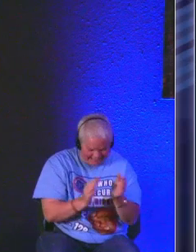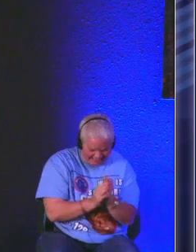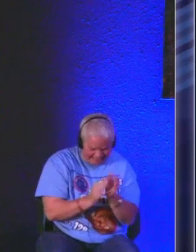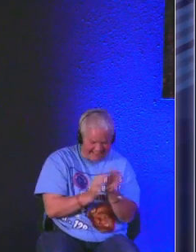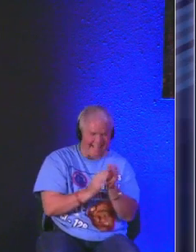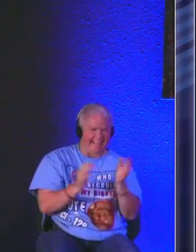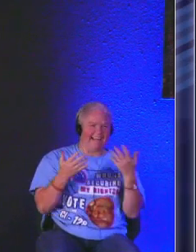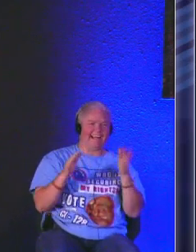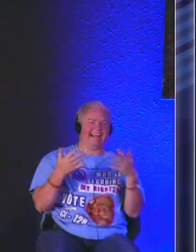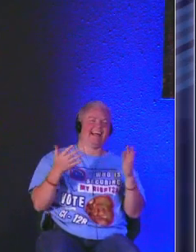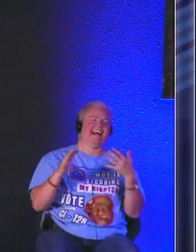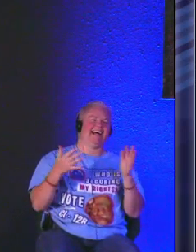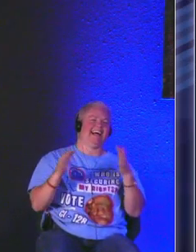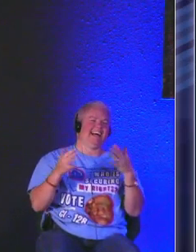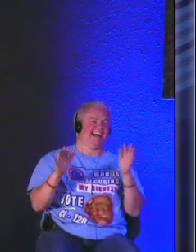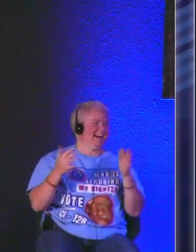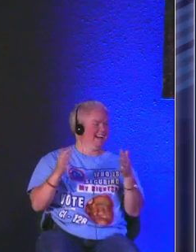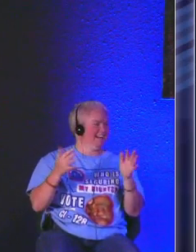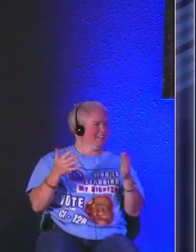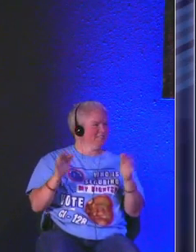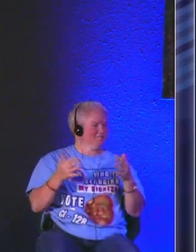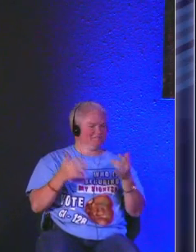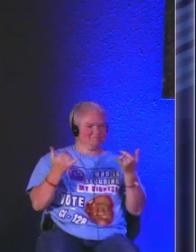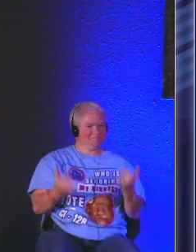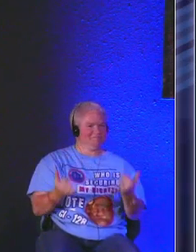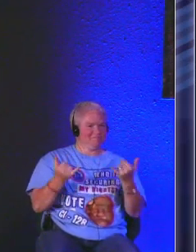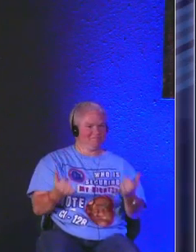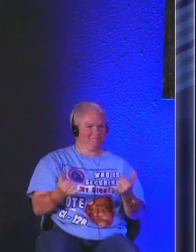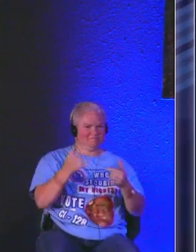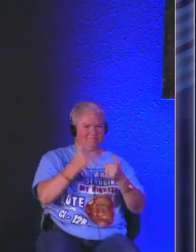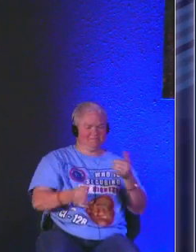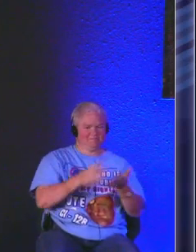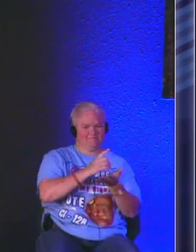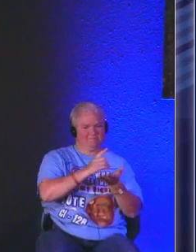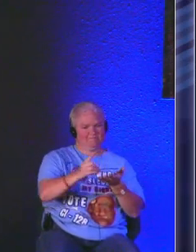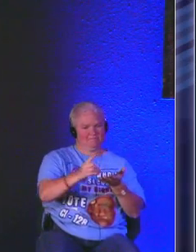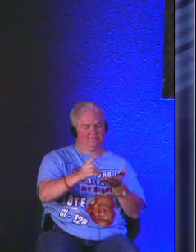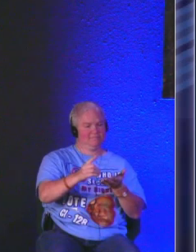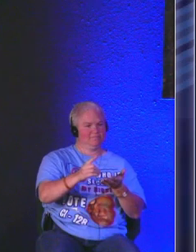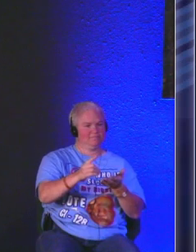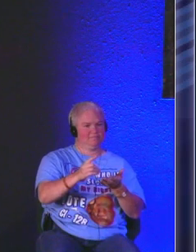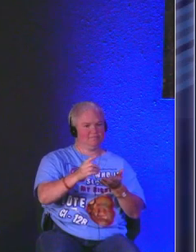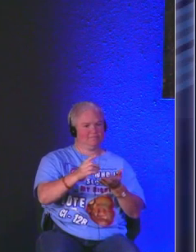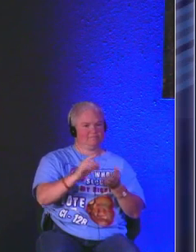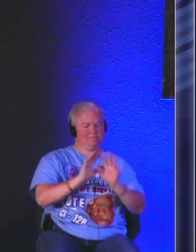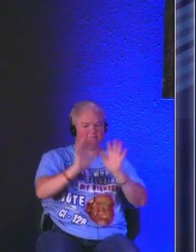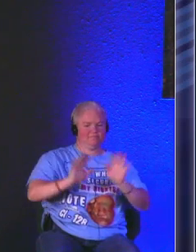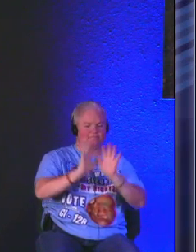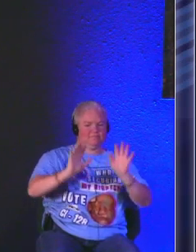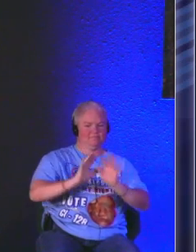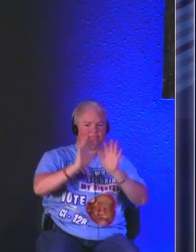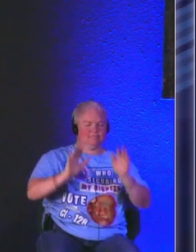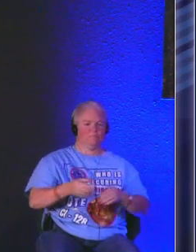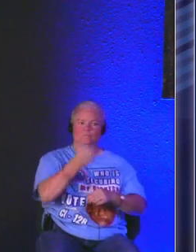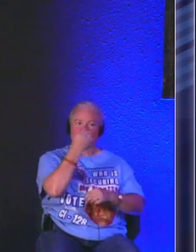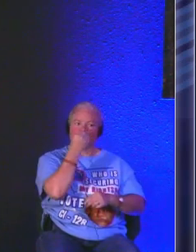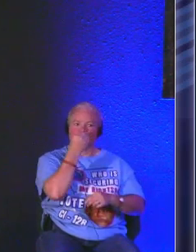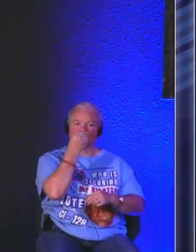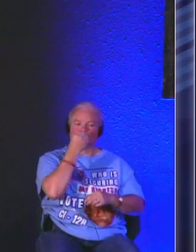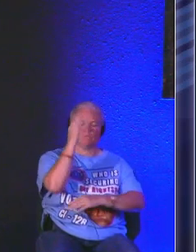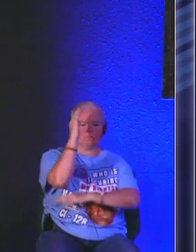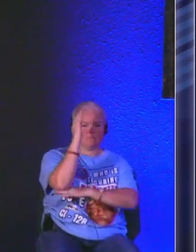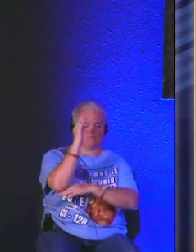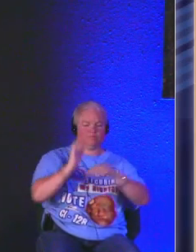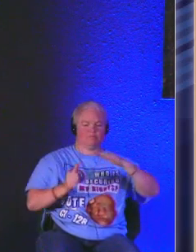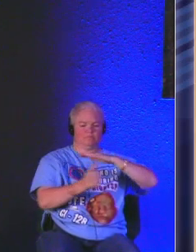that's well that may not be today is last sundays so we have our potluck after service